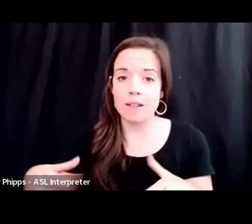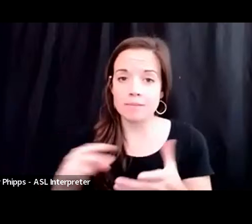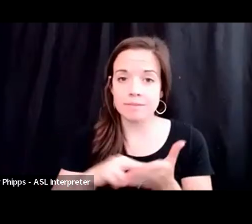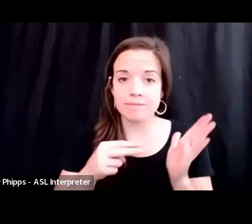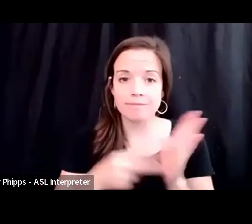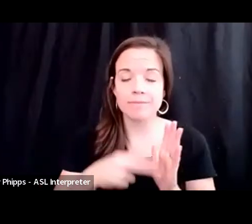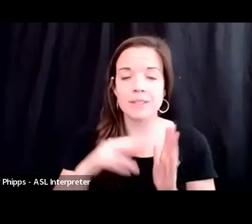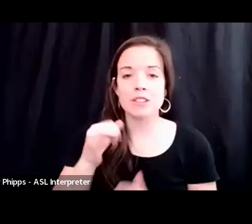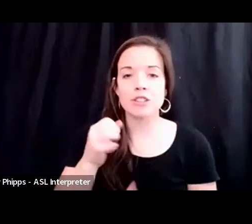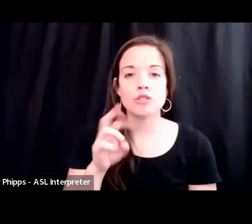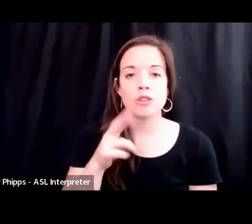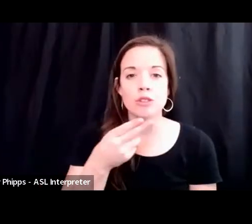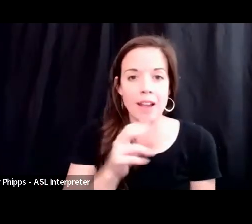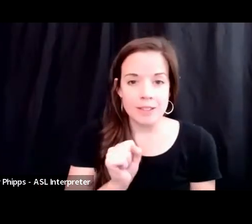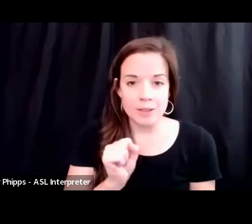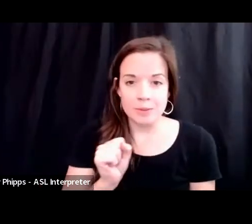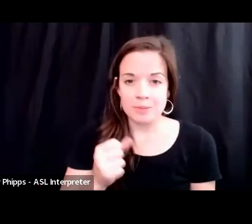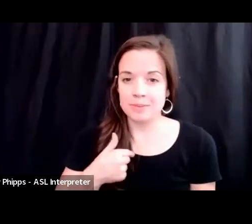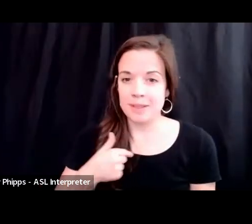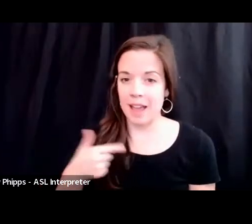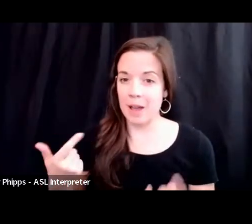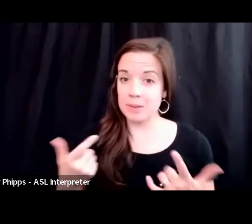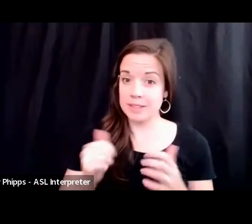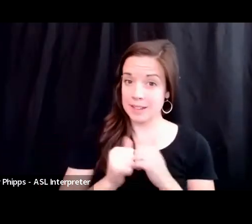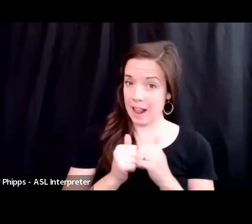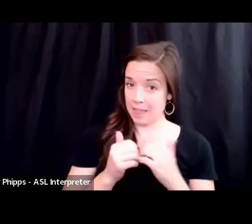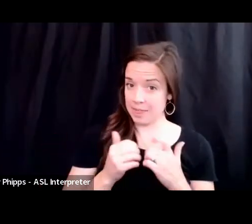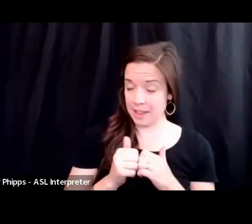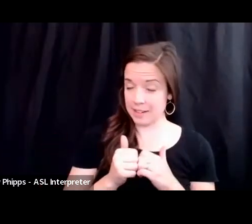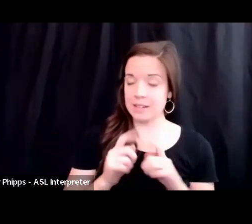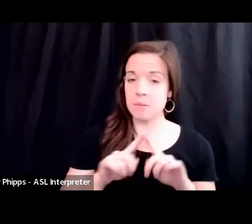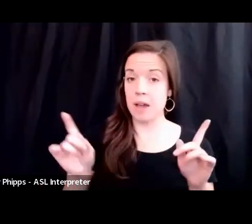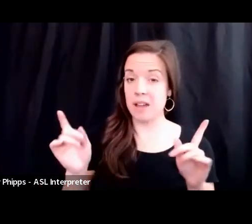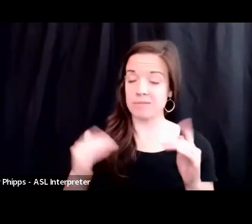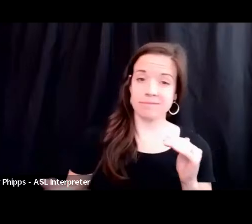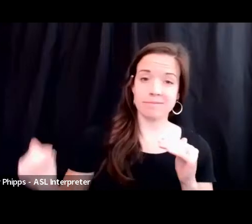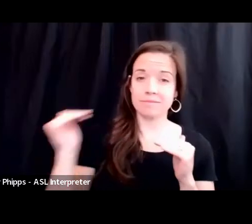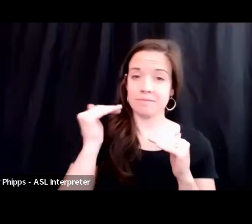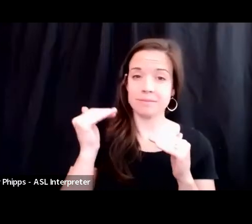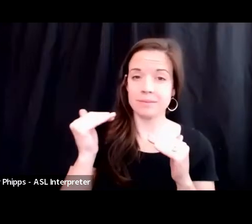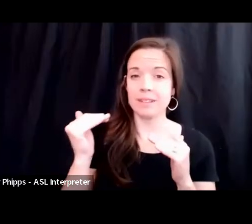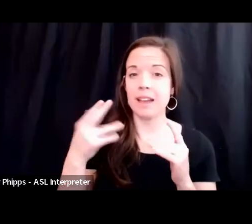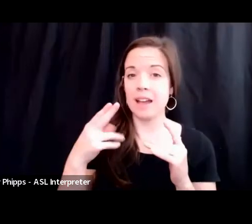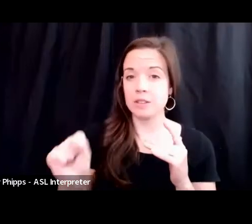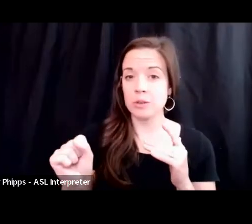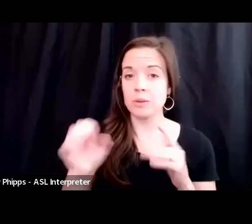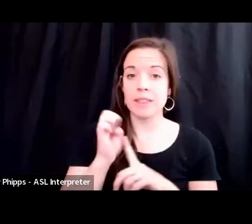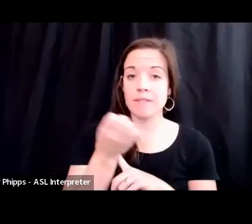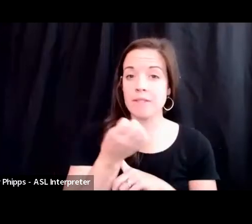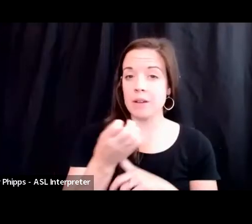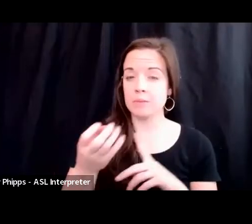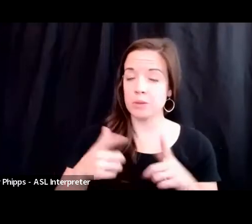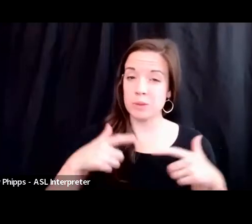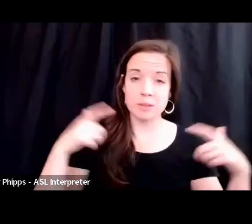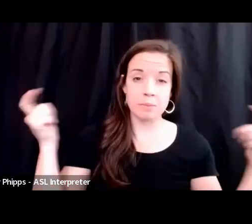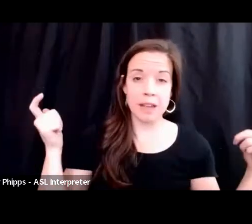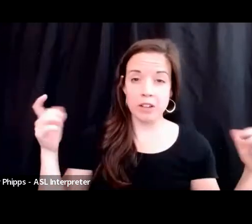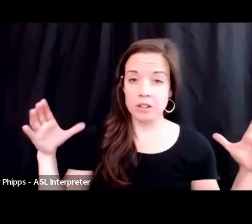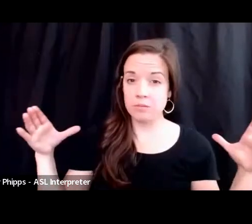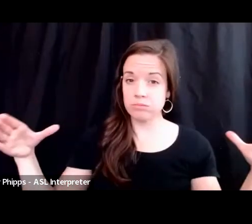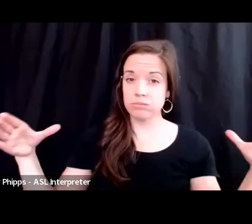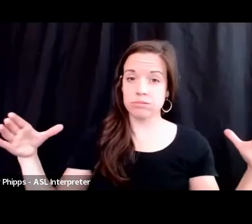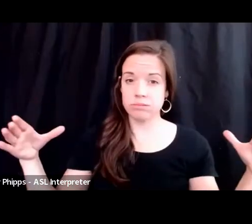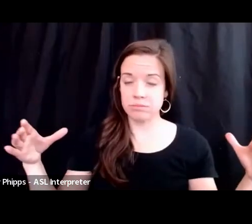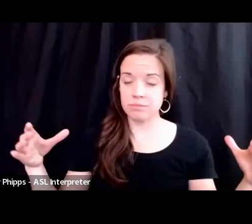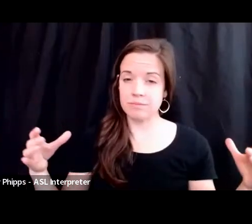high, I was quite an athlete. But when I got to high school and the environment was much bigger and